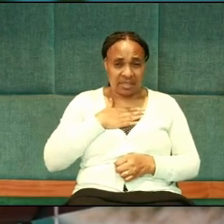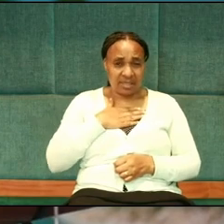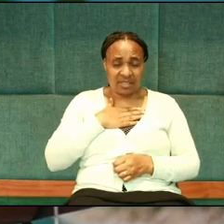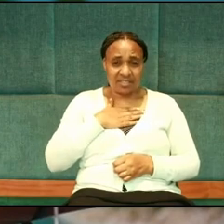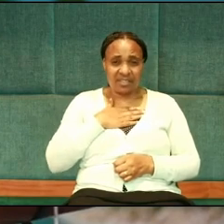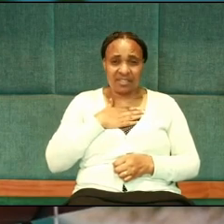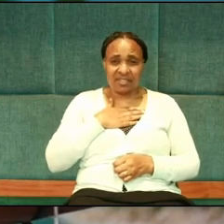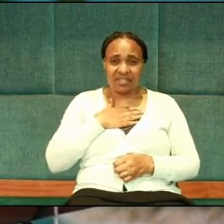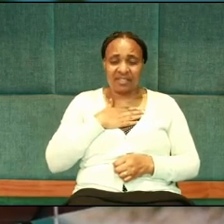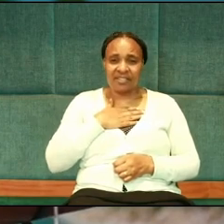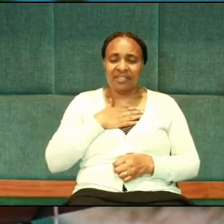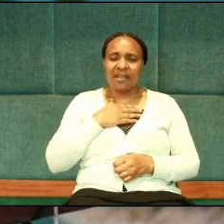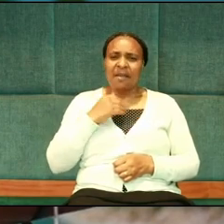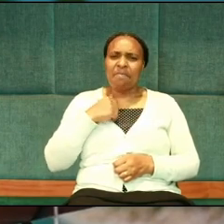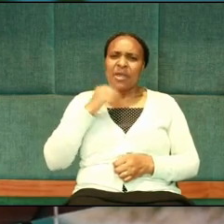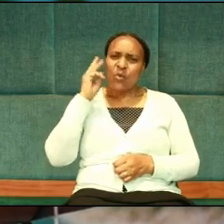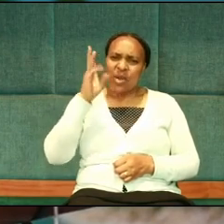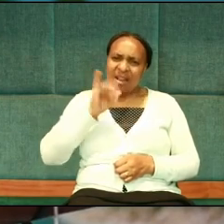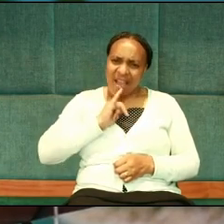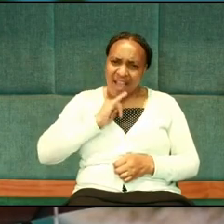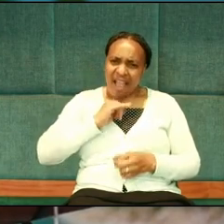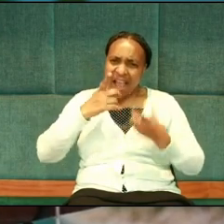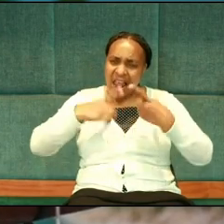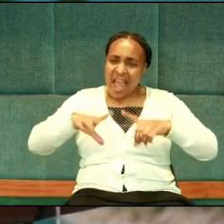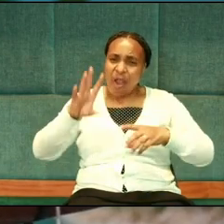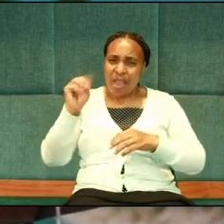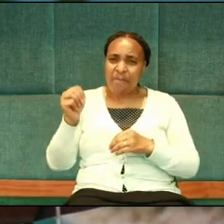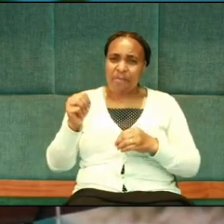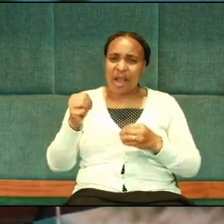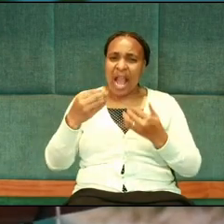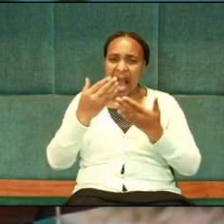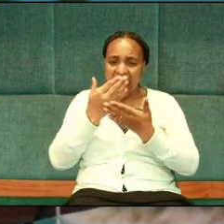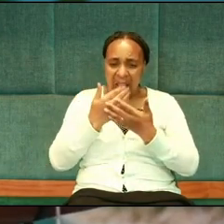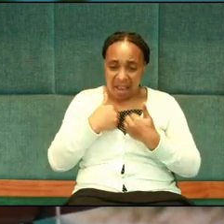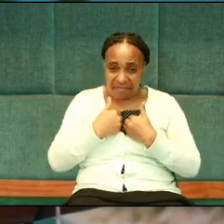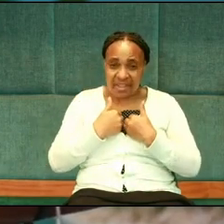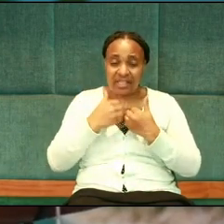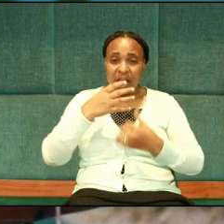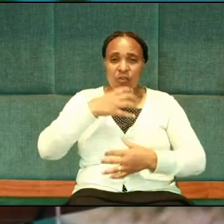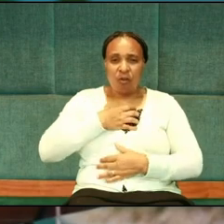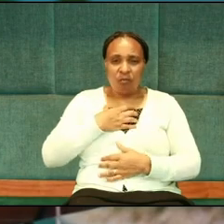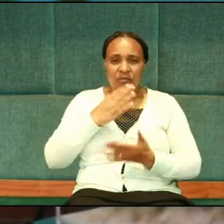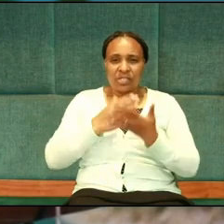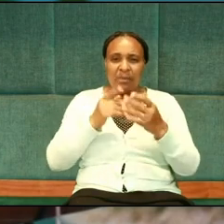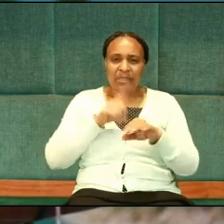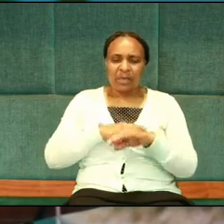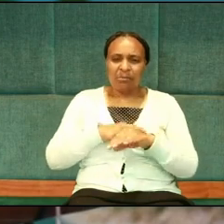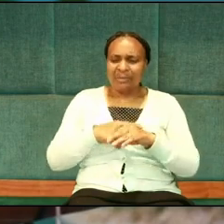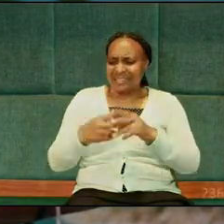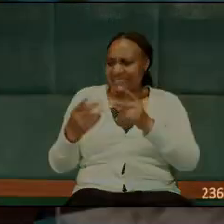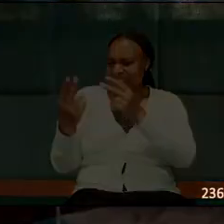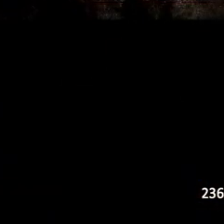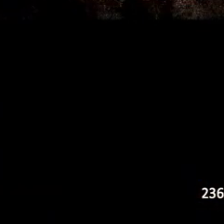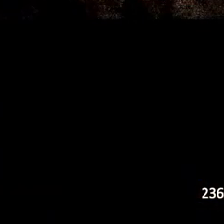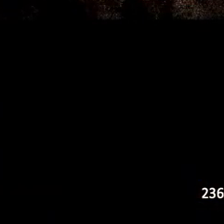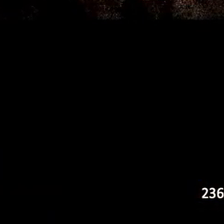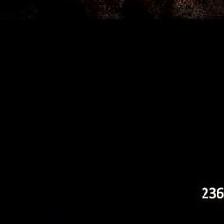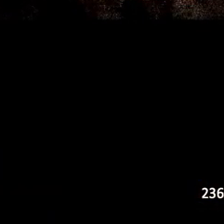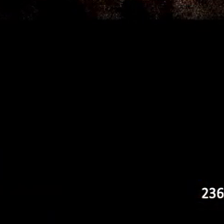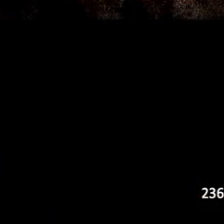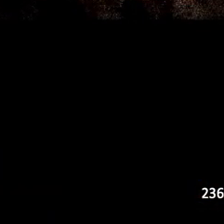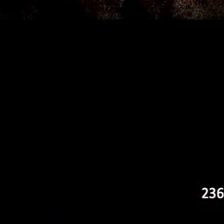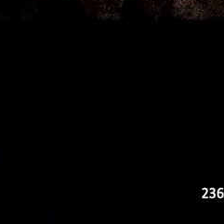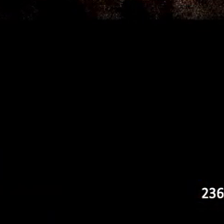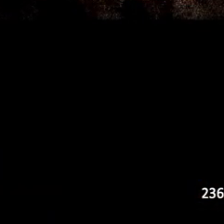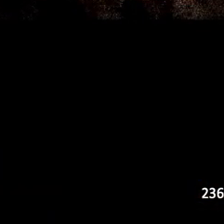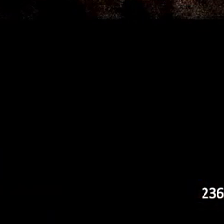Will I allow him to an evening of some time and not rely on or demand constant